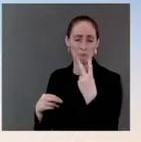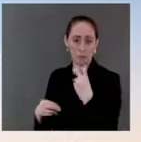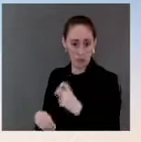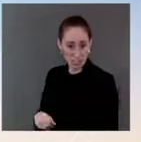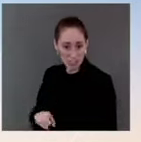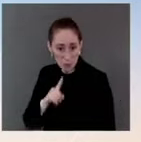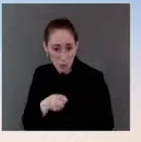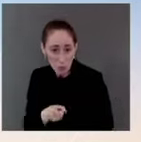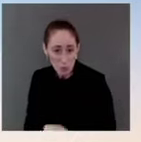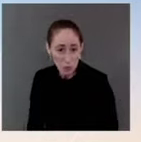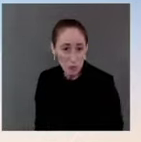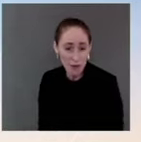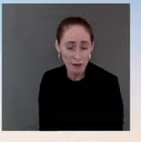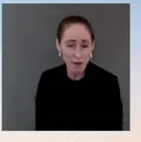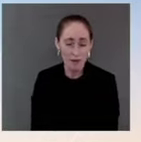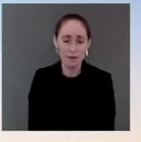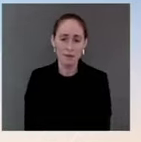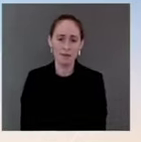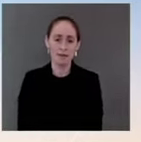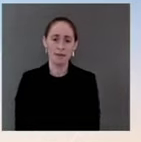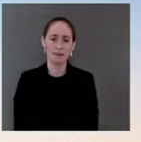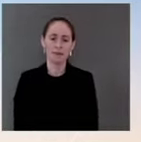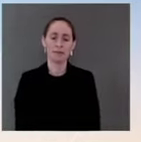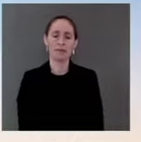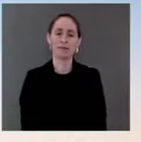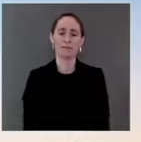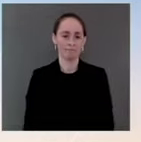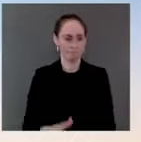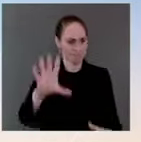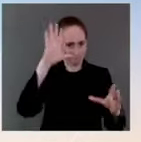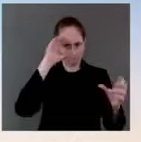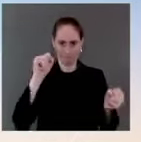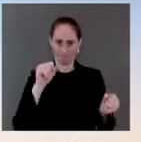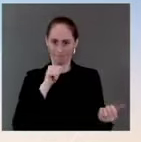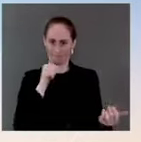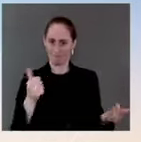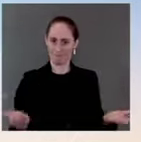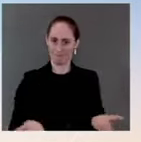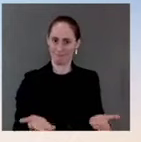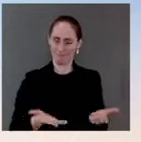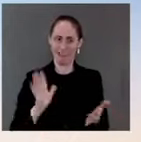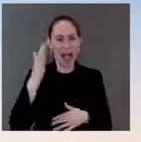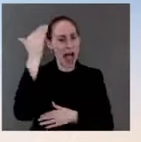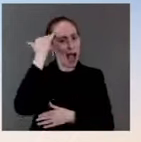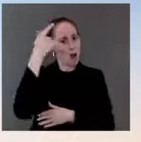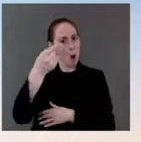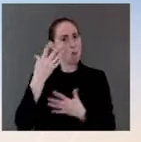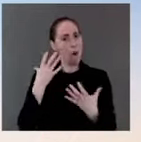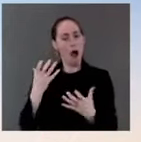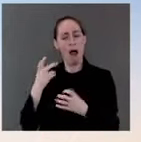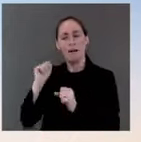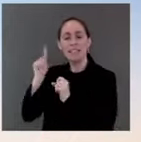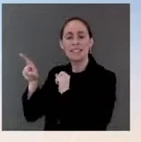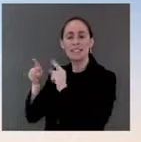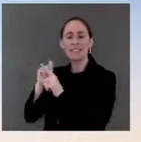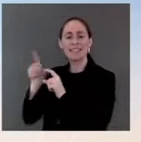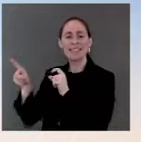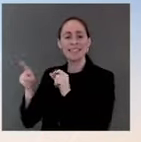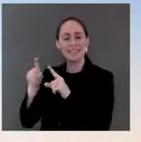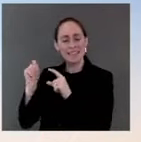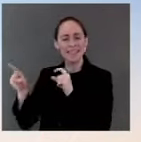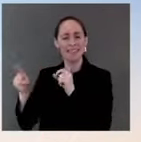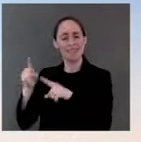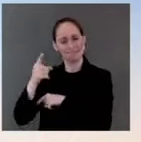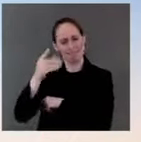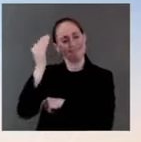but which is okay, you're invited if you're listening, is that would be that we of course defer to the Federal Reserve